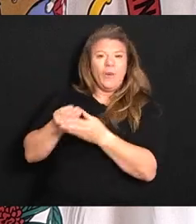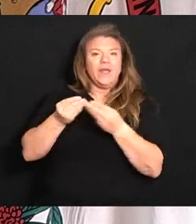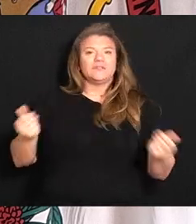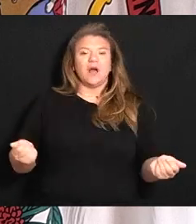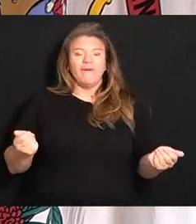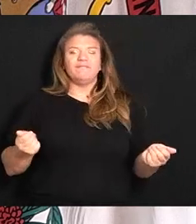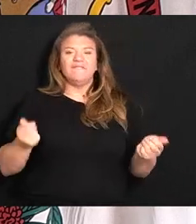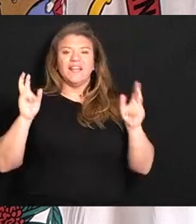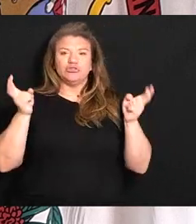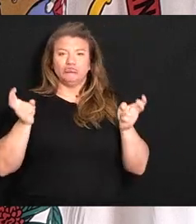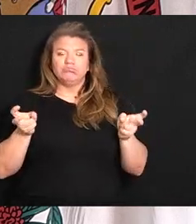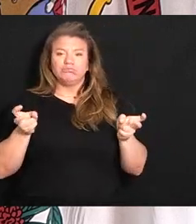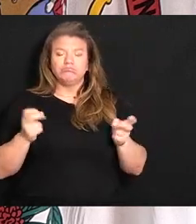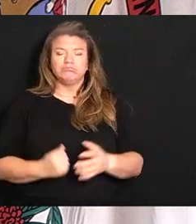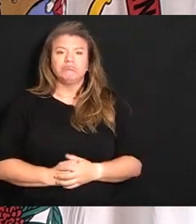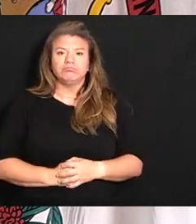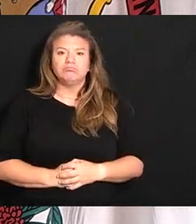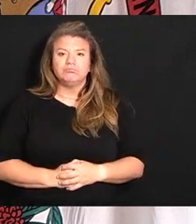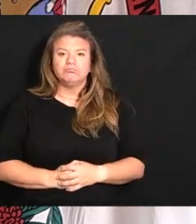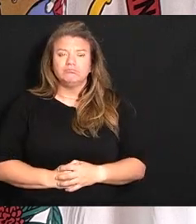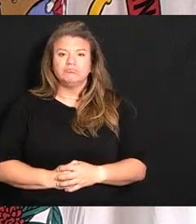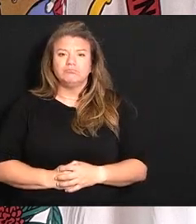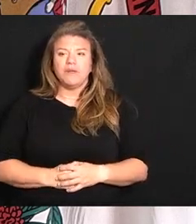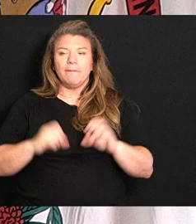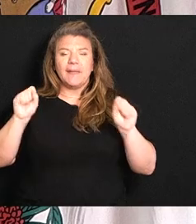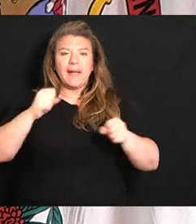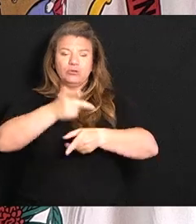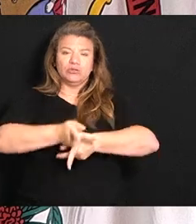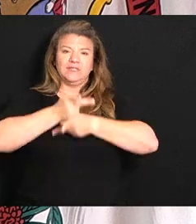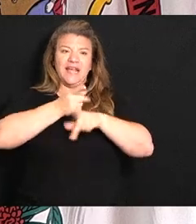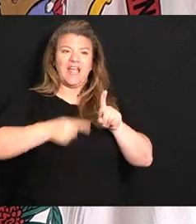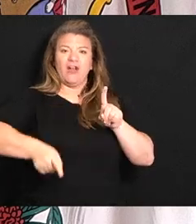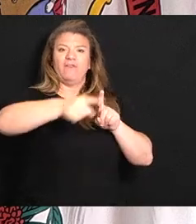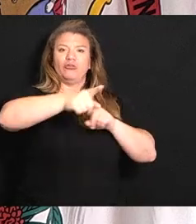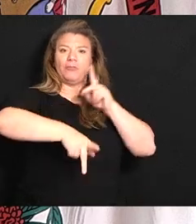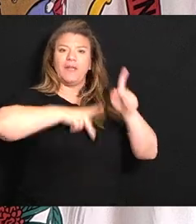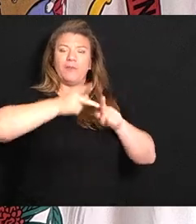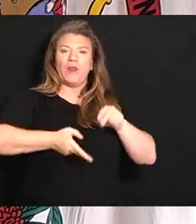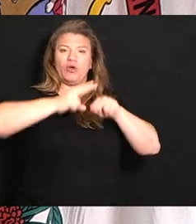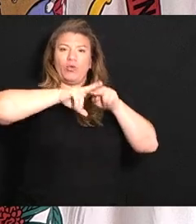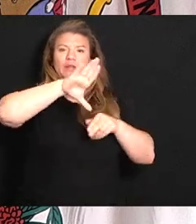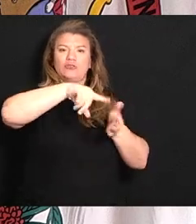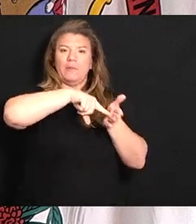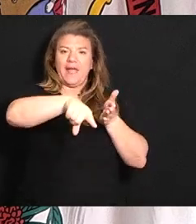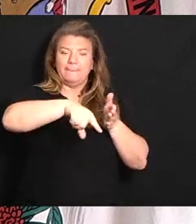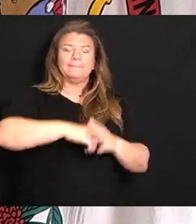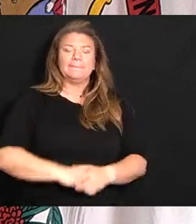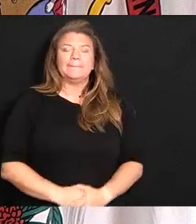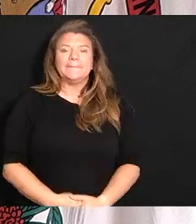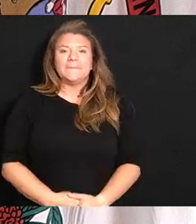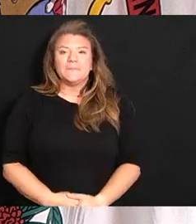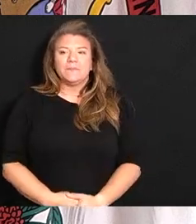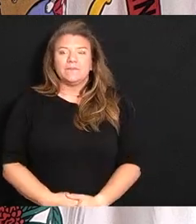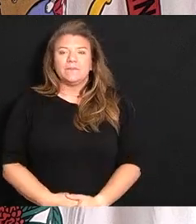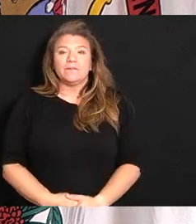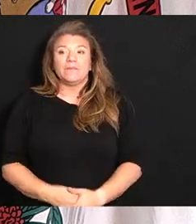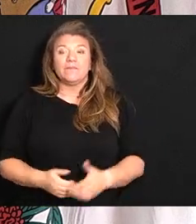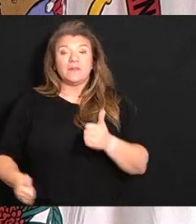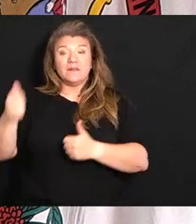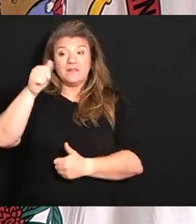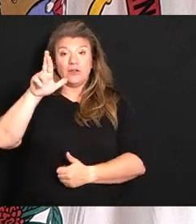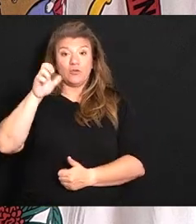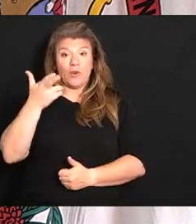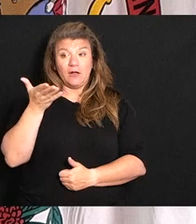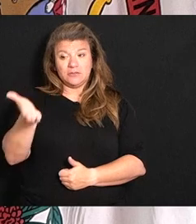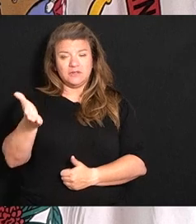riddle and be able to take care of those people and increase that pay raise but you know Secretary Krause there was